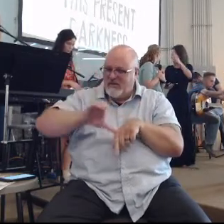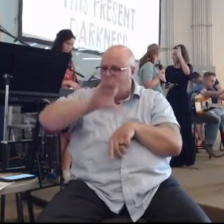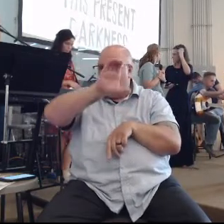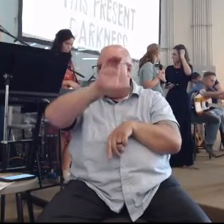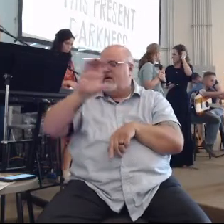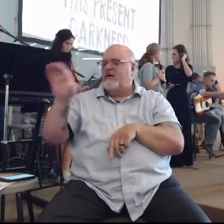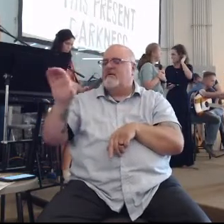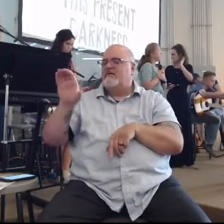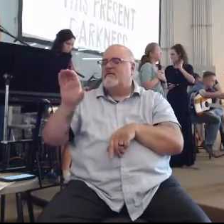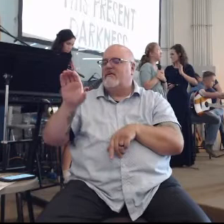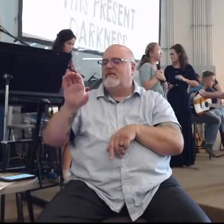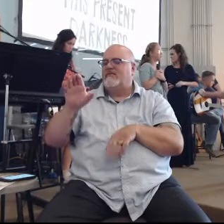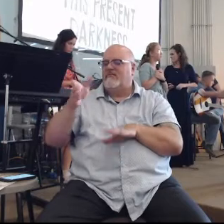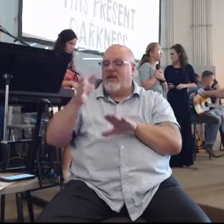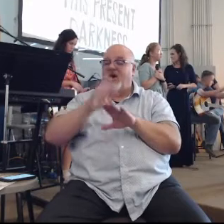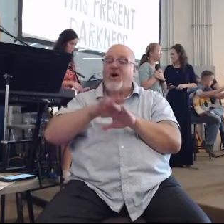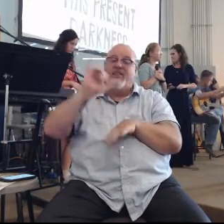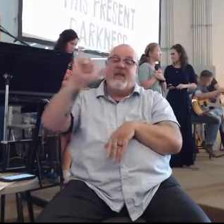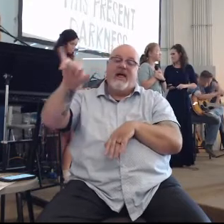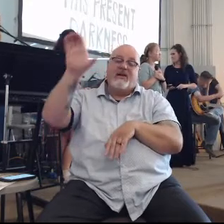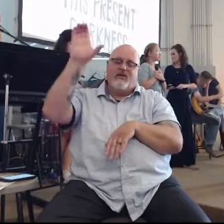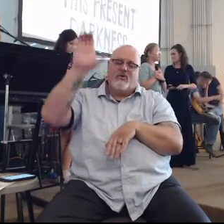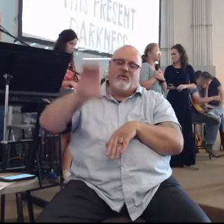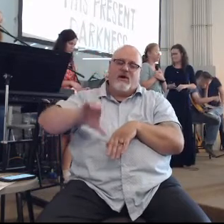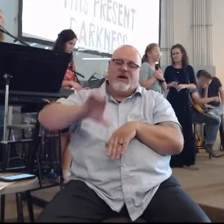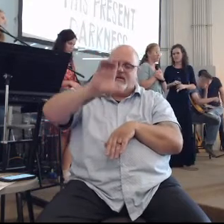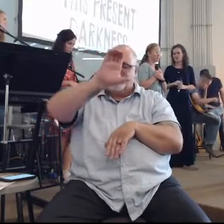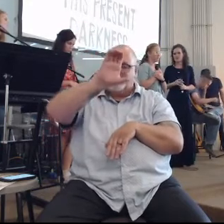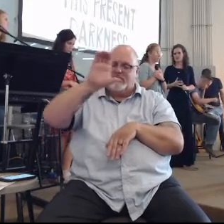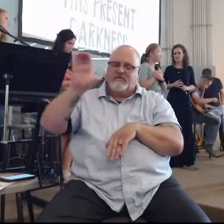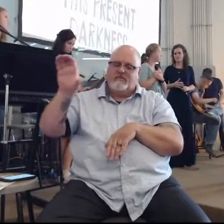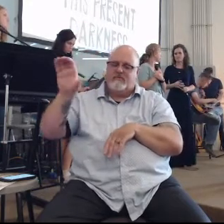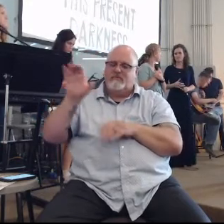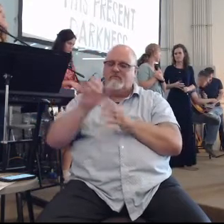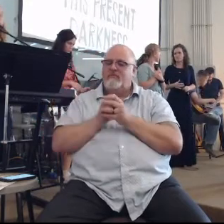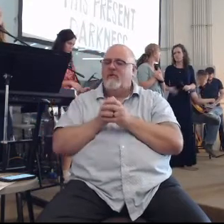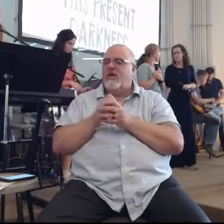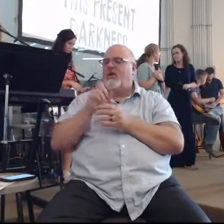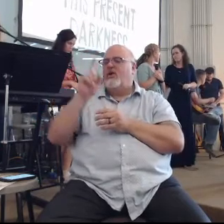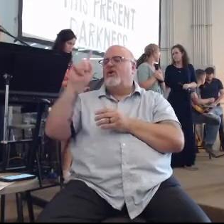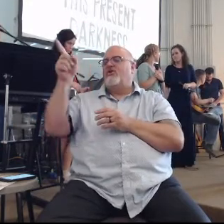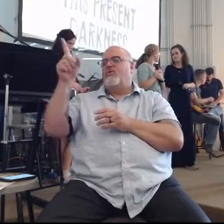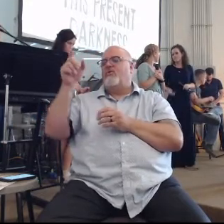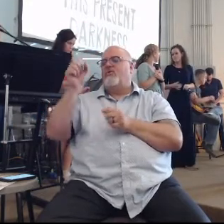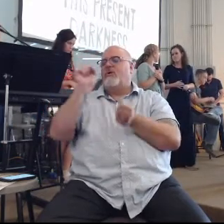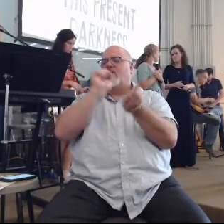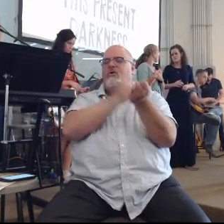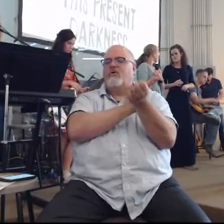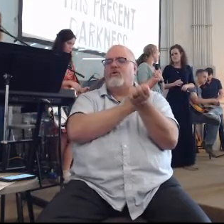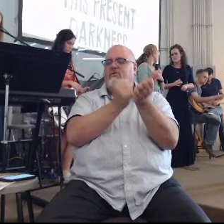That on a criminal's cross, you were crucified.